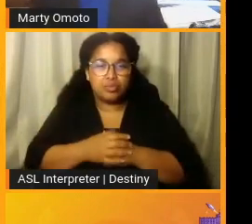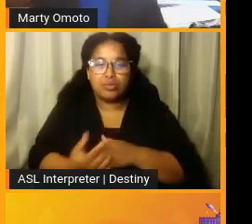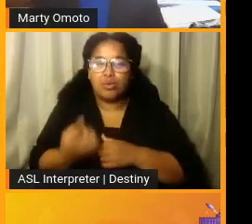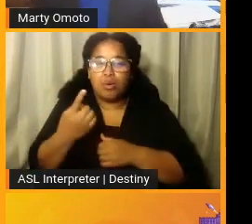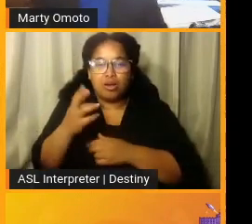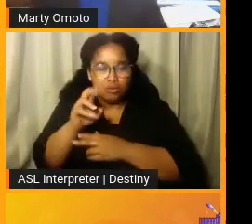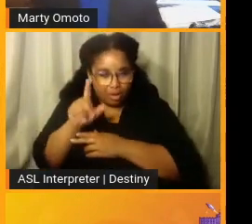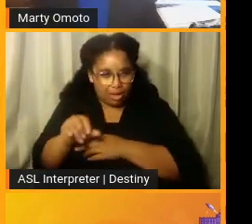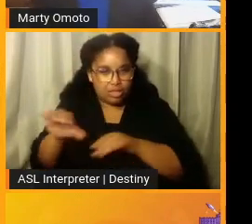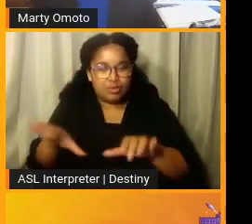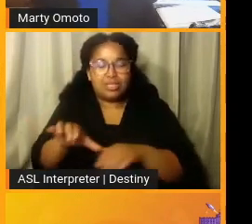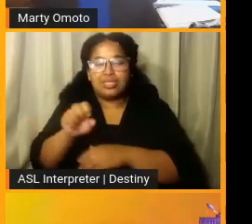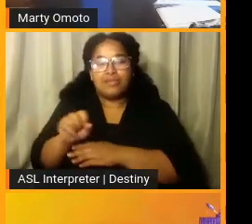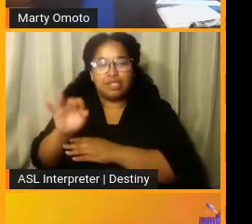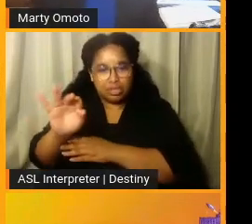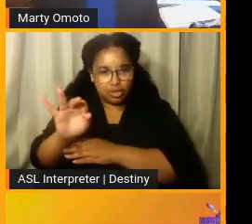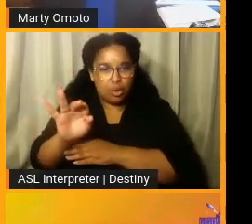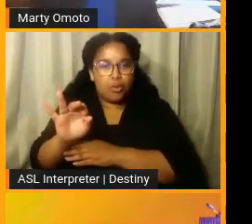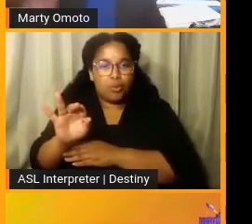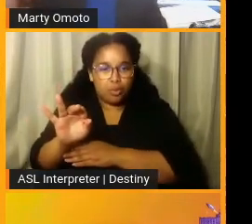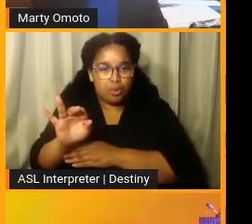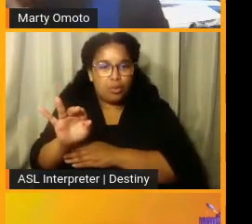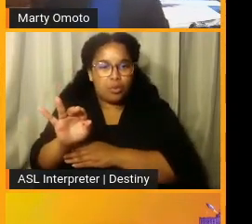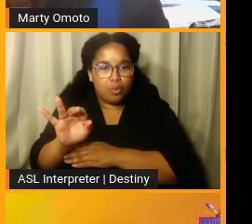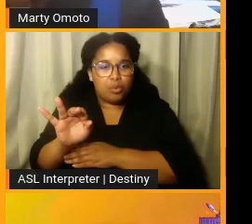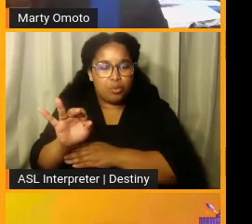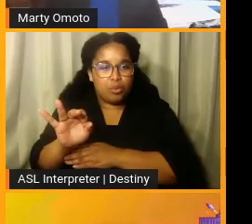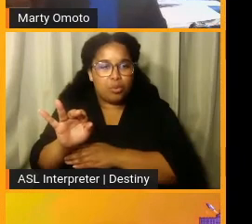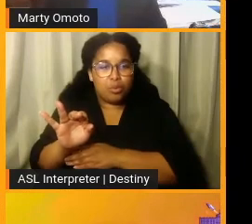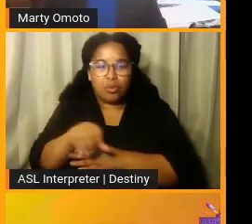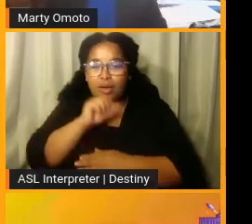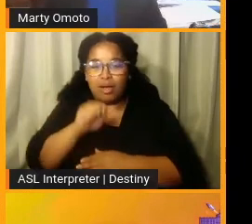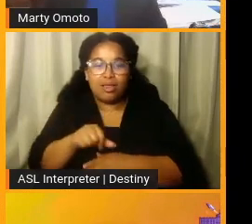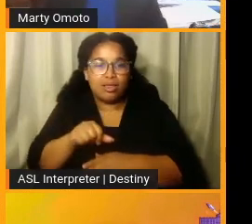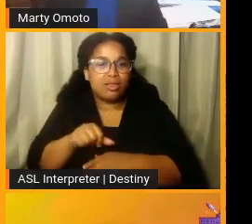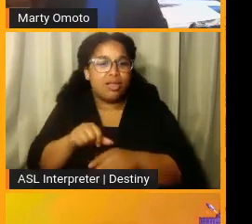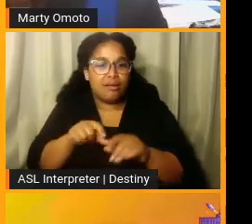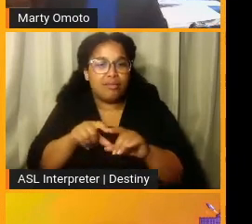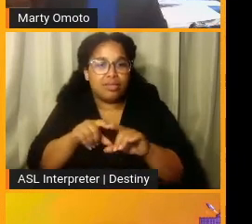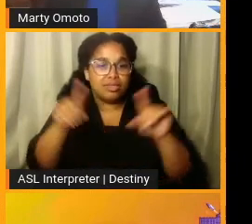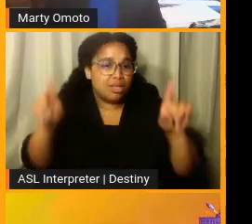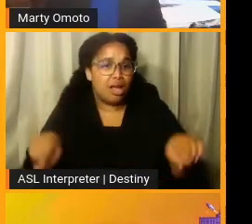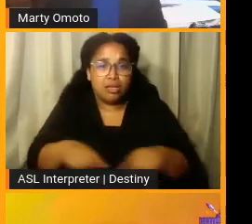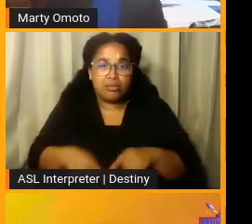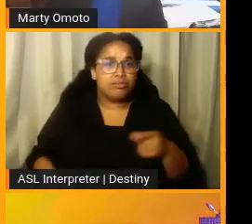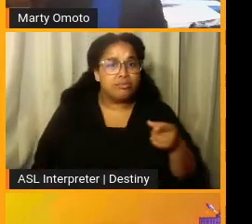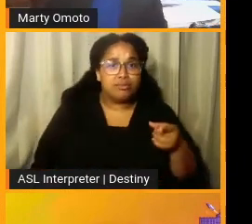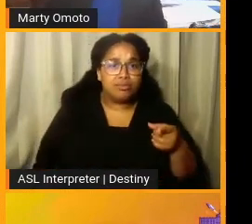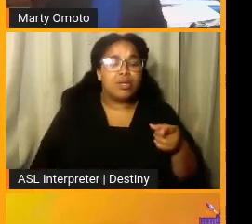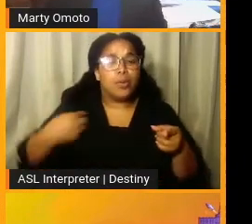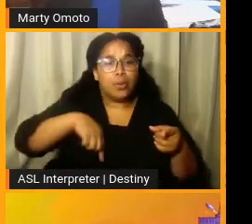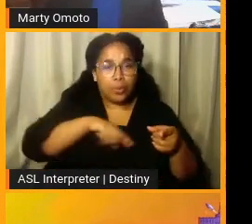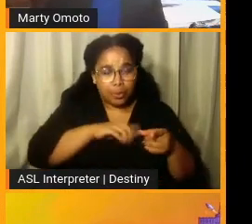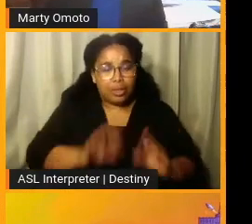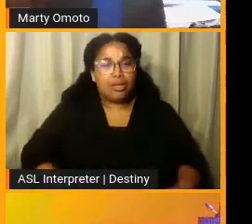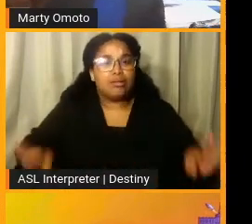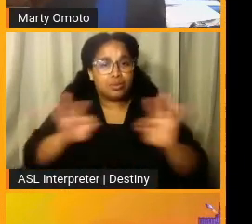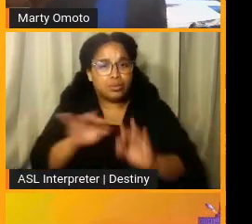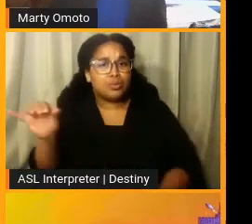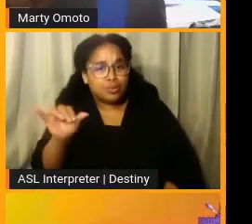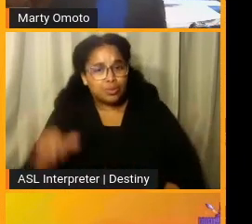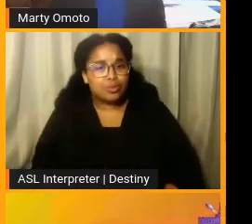rallies that we did in San Francisco and love the sign that says we count to. Next slide.